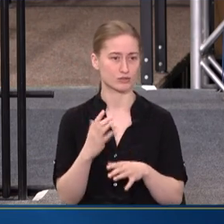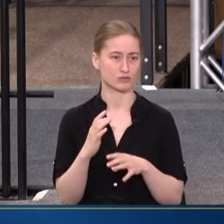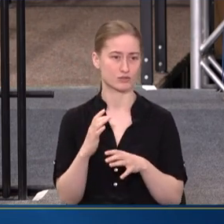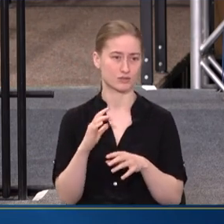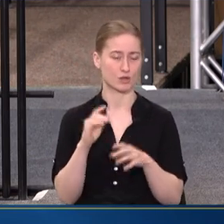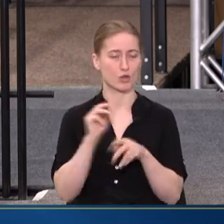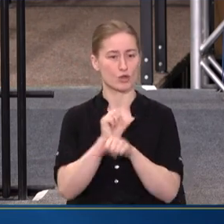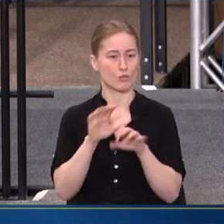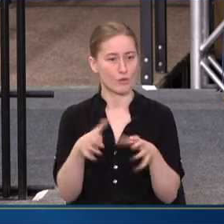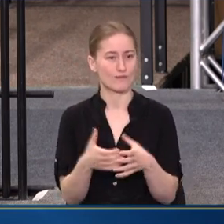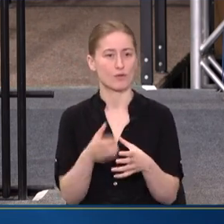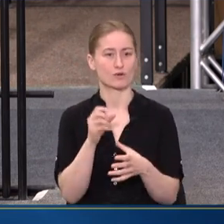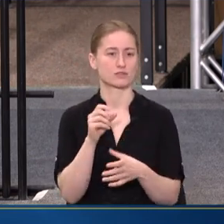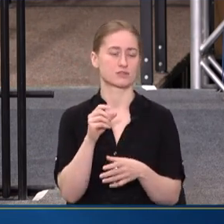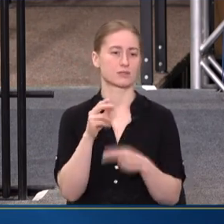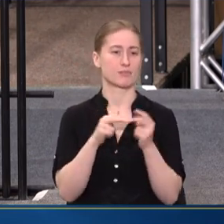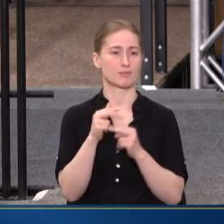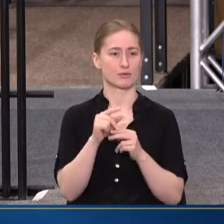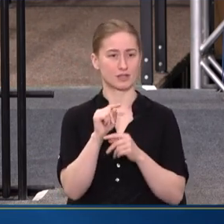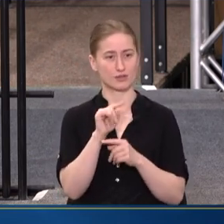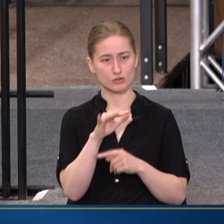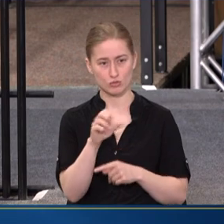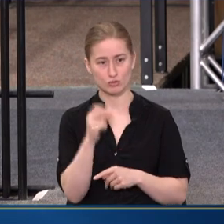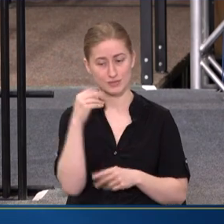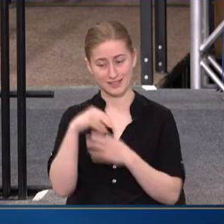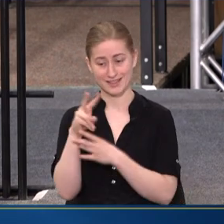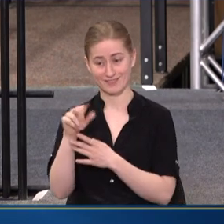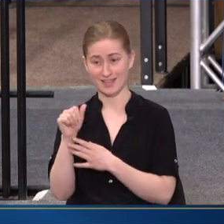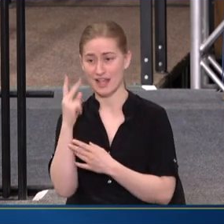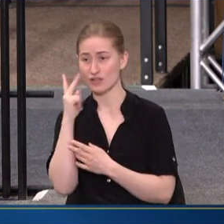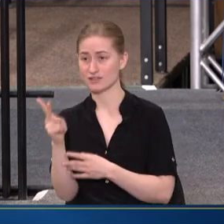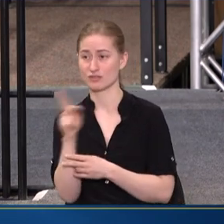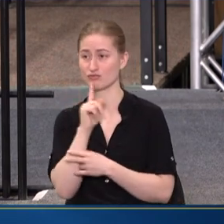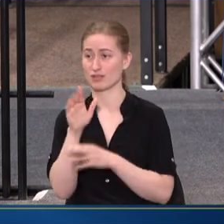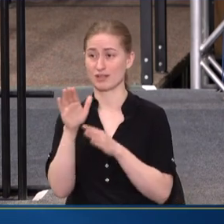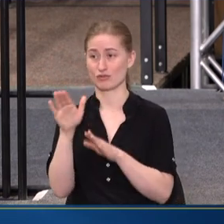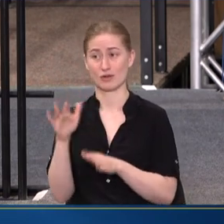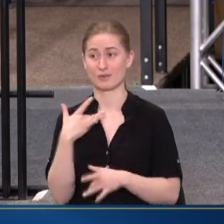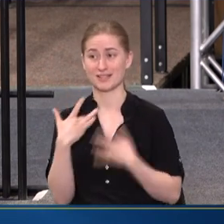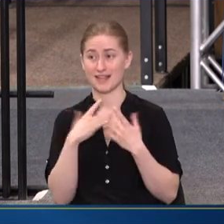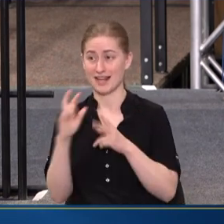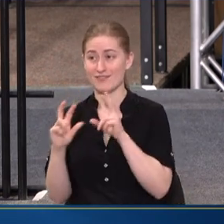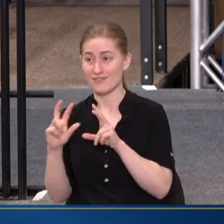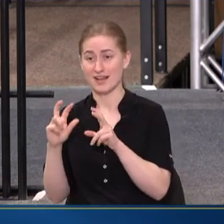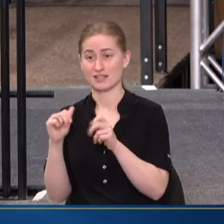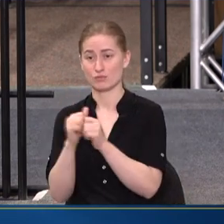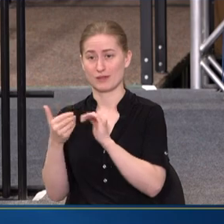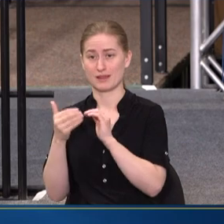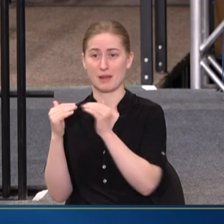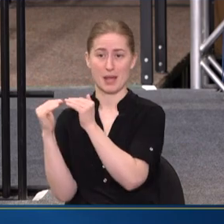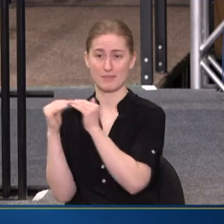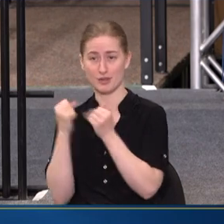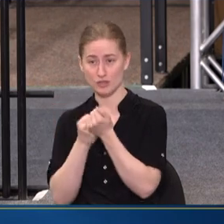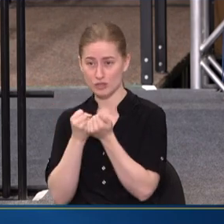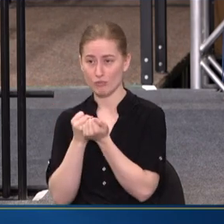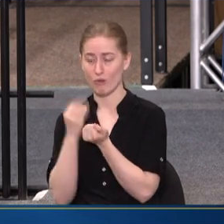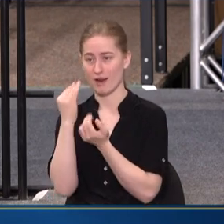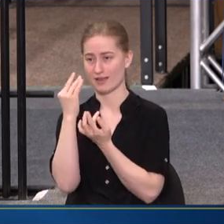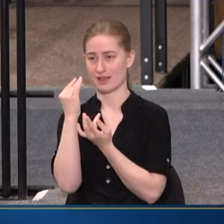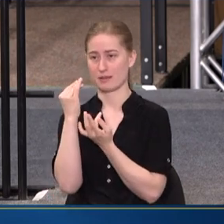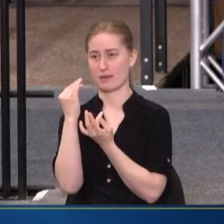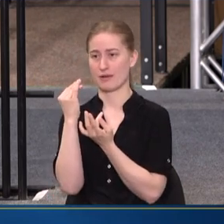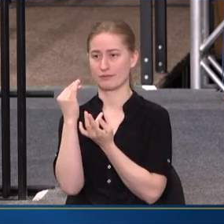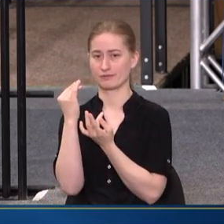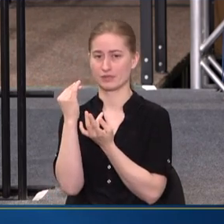TECHNOLOGIES AND TOOLS. AT VA YOU SEE REALLY JUST INCREDIBLY EXCITING INVESTMENTS IN PEER SUPPORT. AND THINKING ABOUT